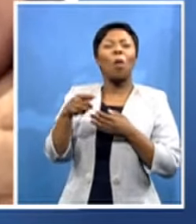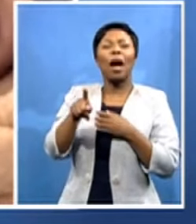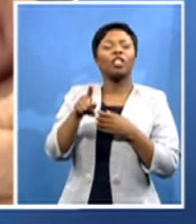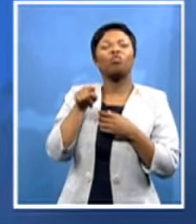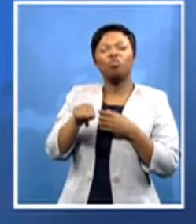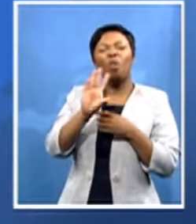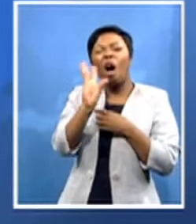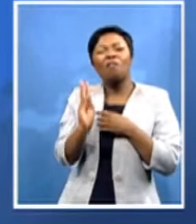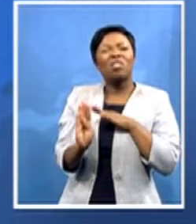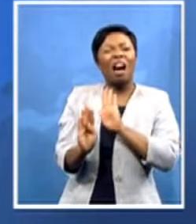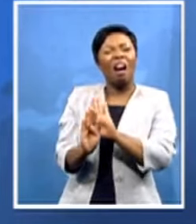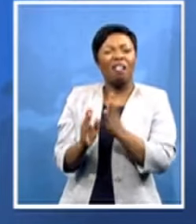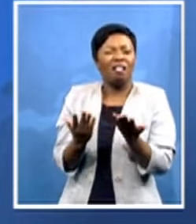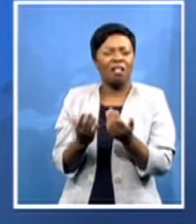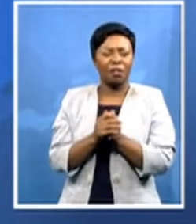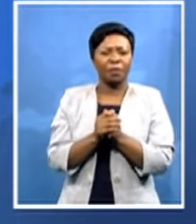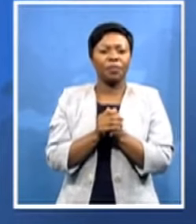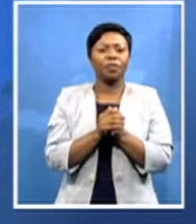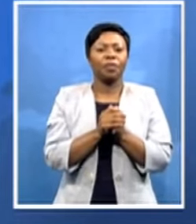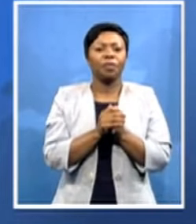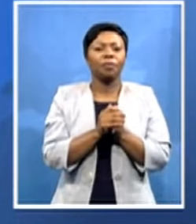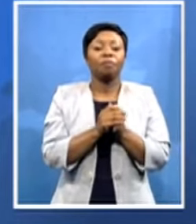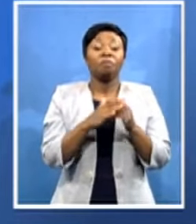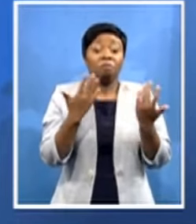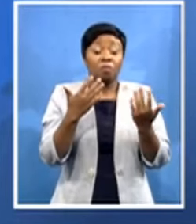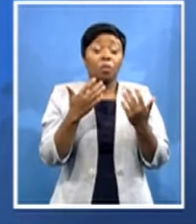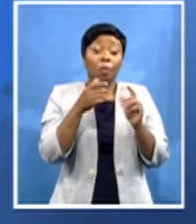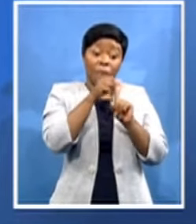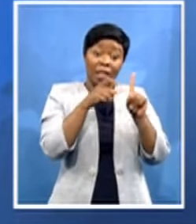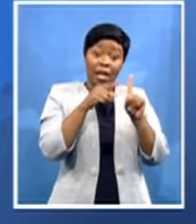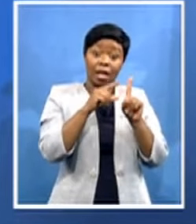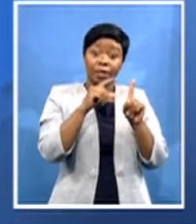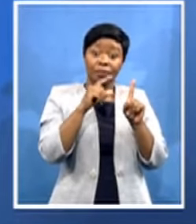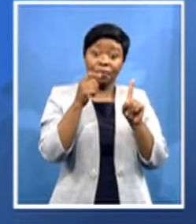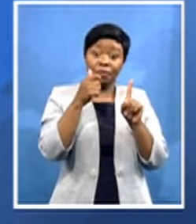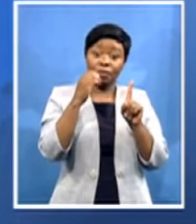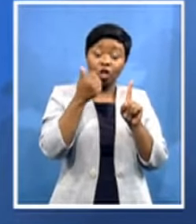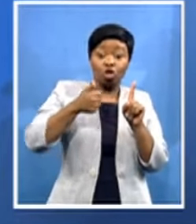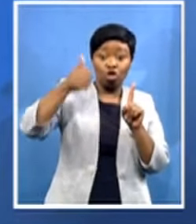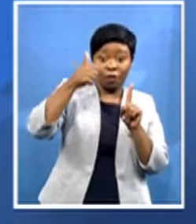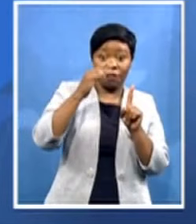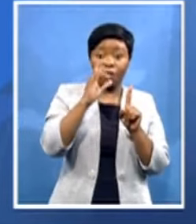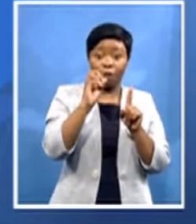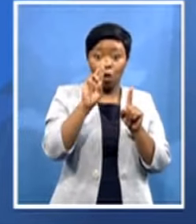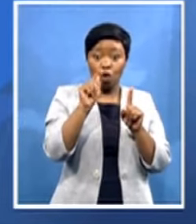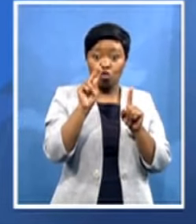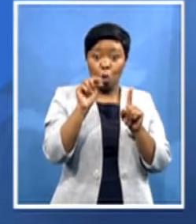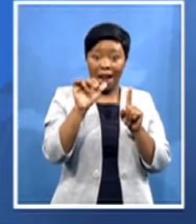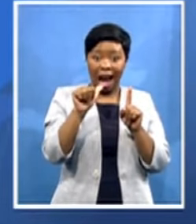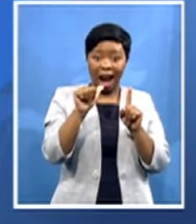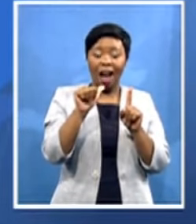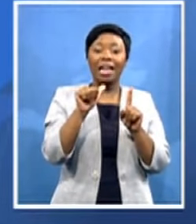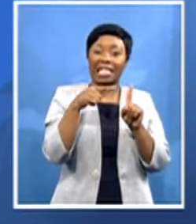chief fortune charumbira as i've said before he is a well-experienced